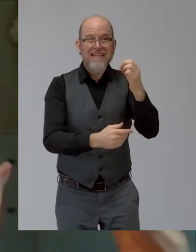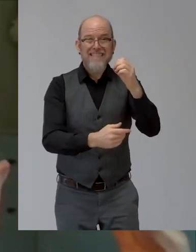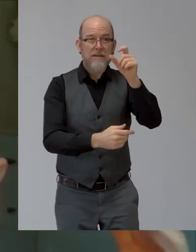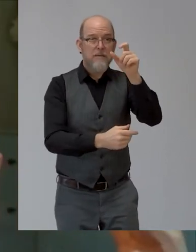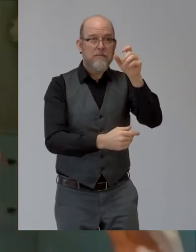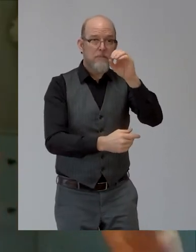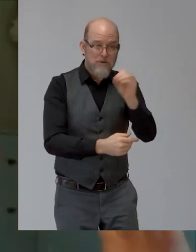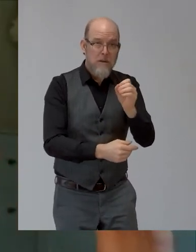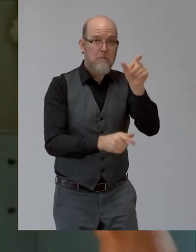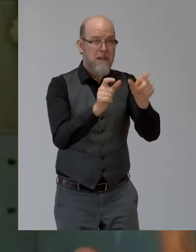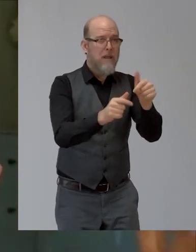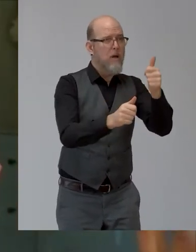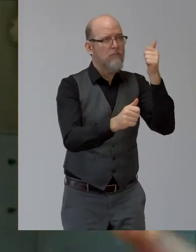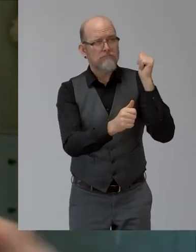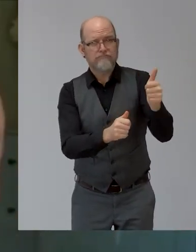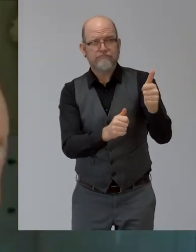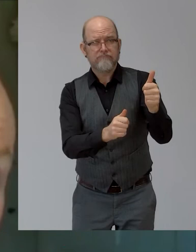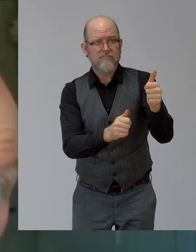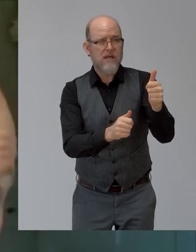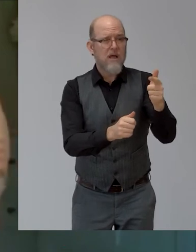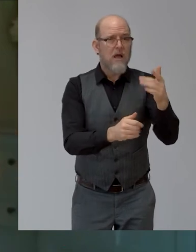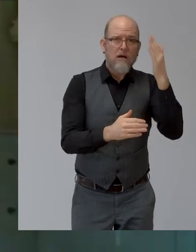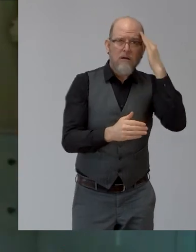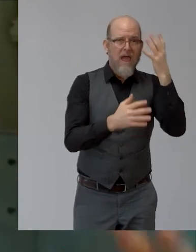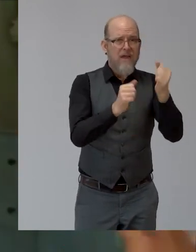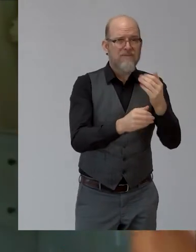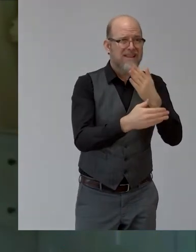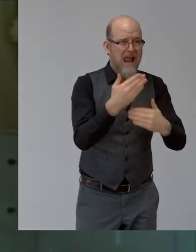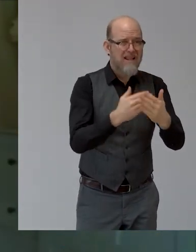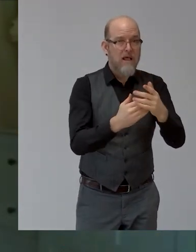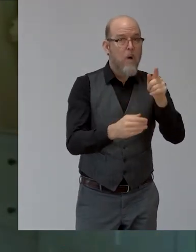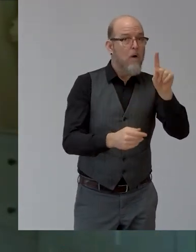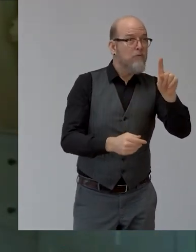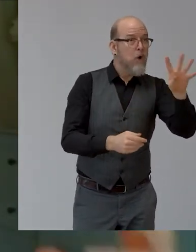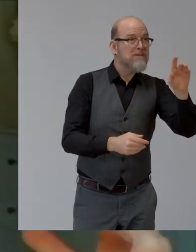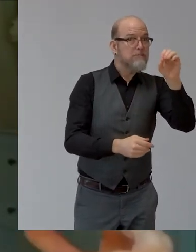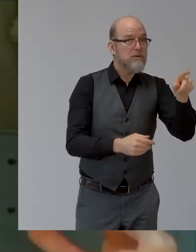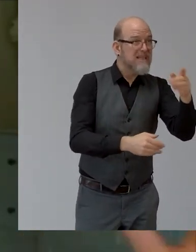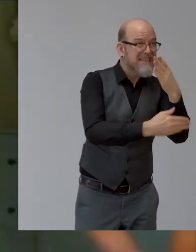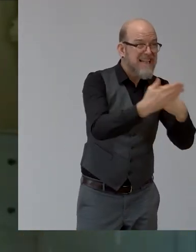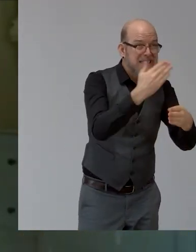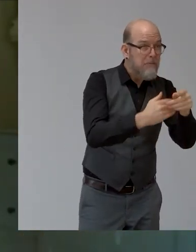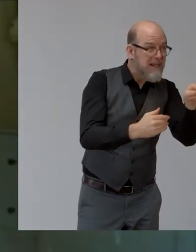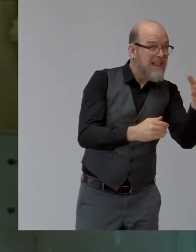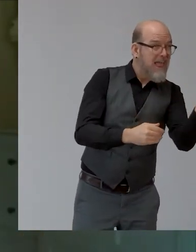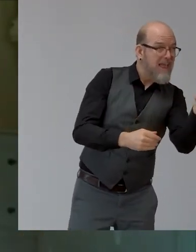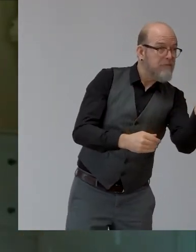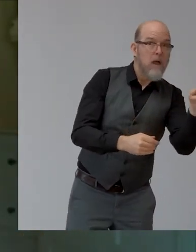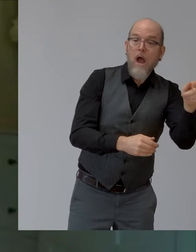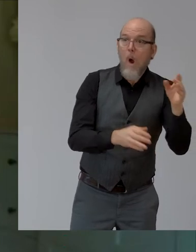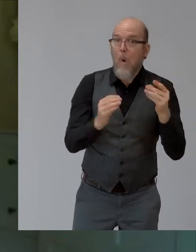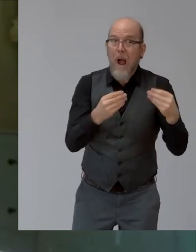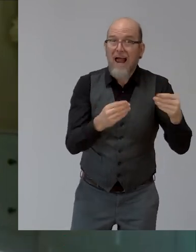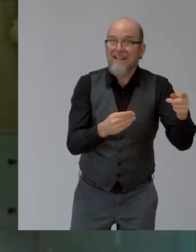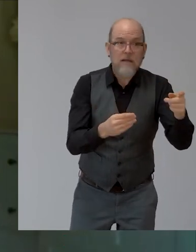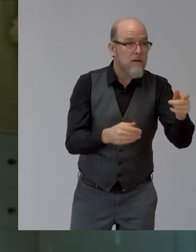% of the population are graduate, disabled, you know, so they're qualified and yet they're being ignored. And